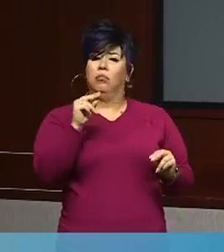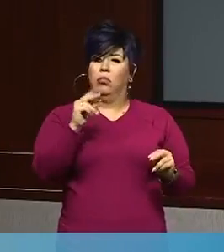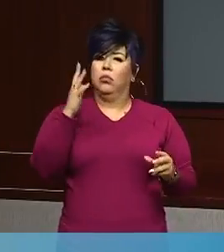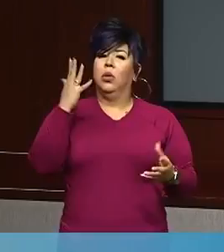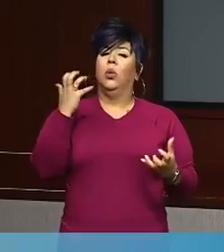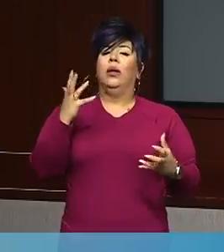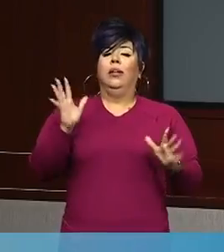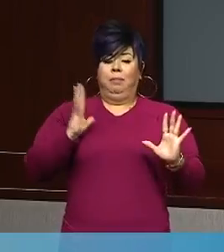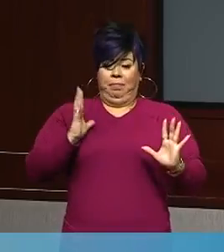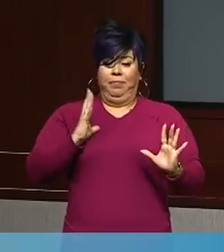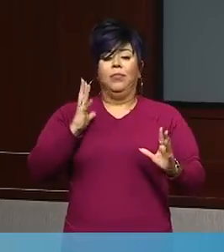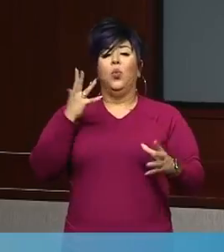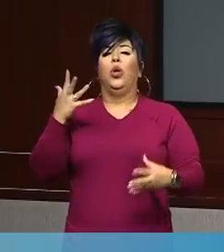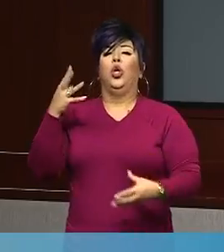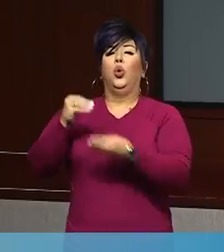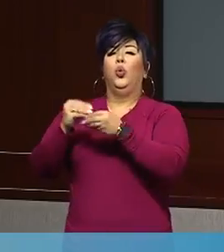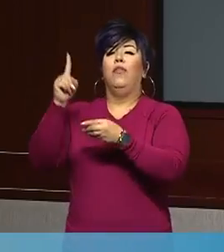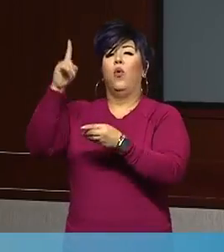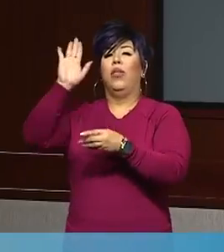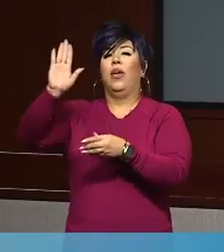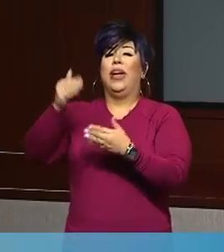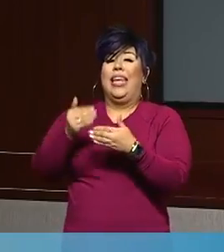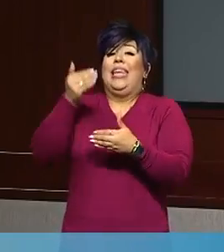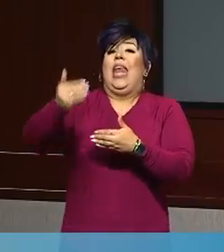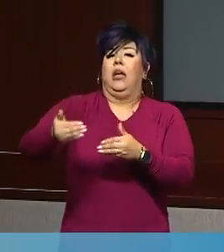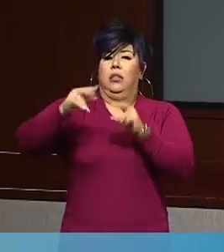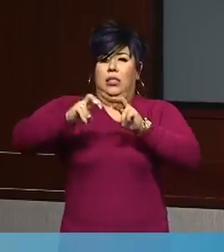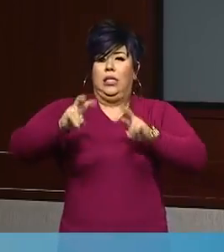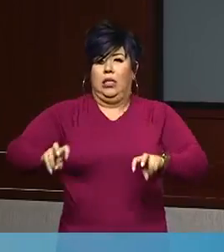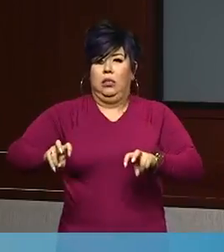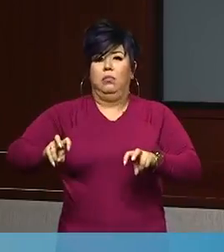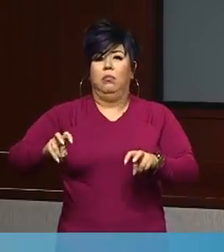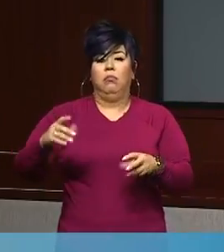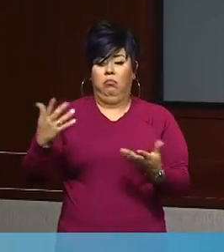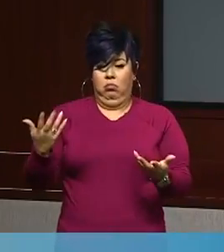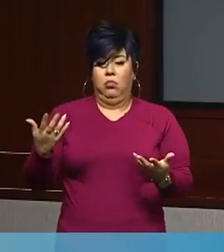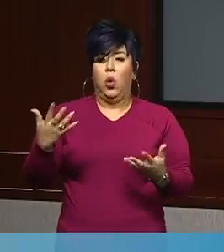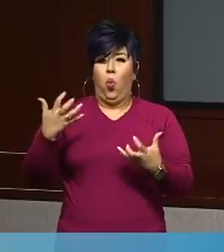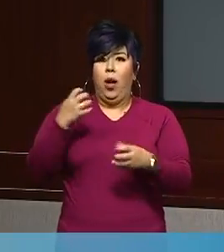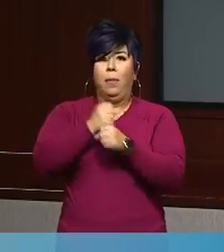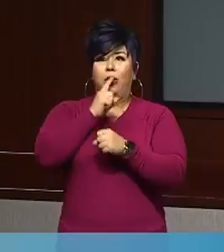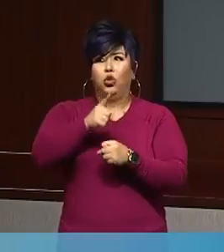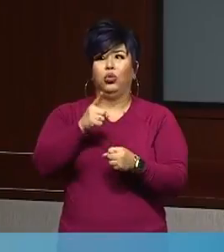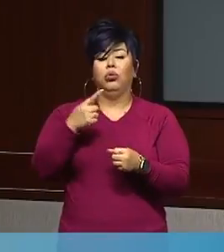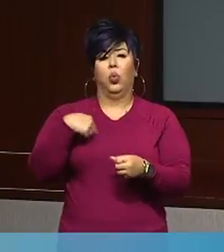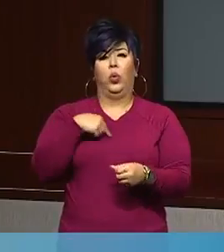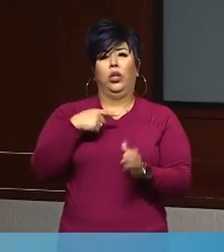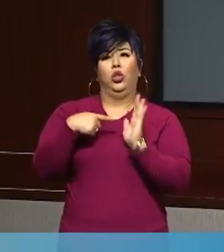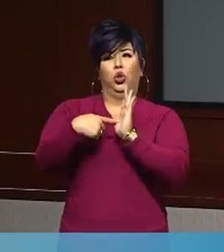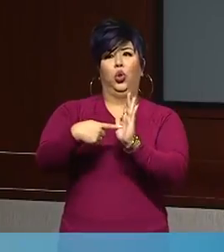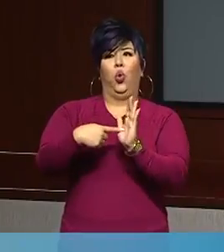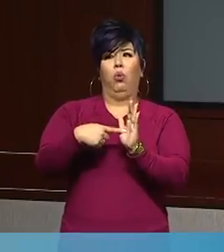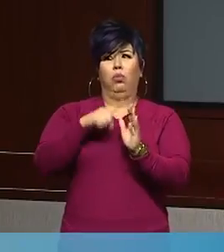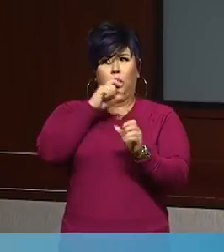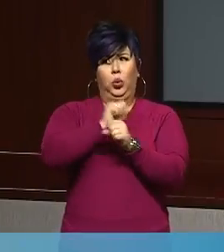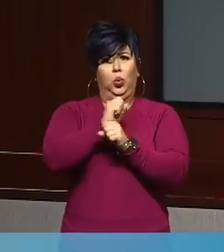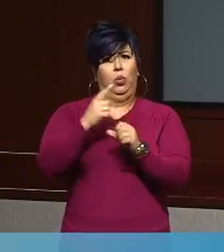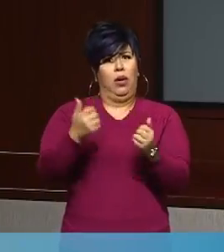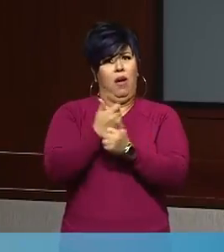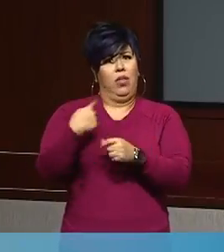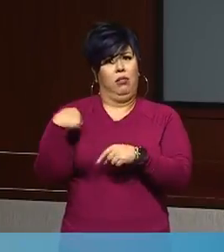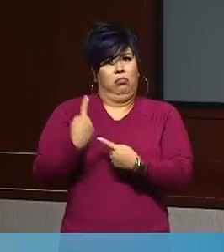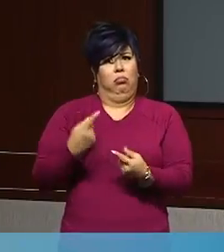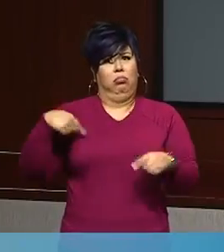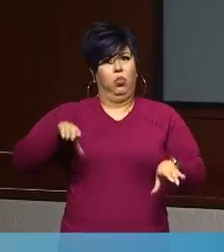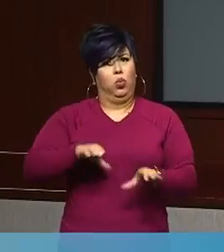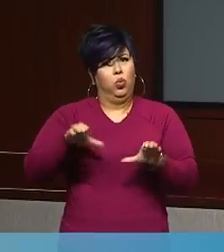be included in their calculations because we we want to make sure that it is accurately reflecting what's going on in our community. So it's something